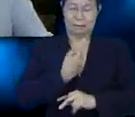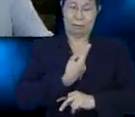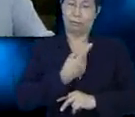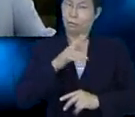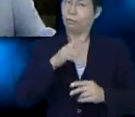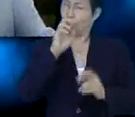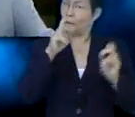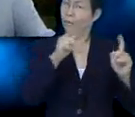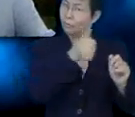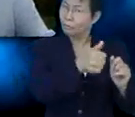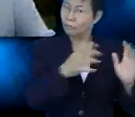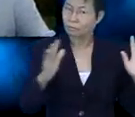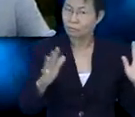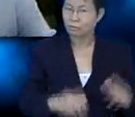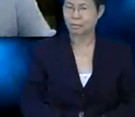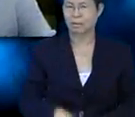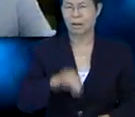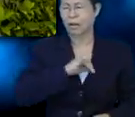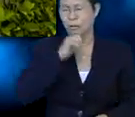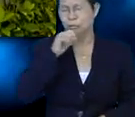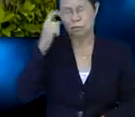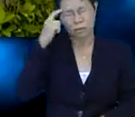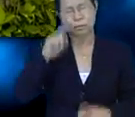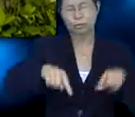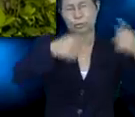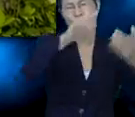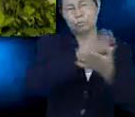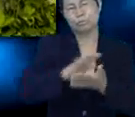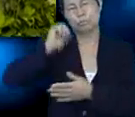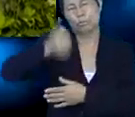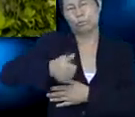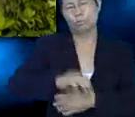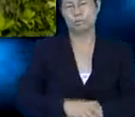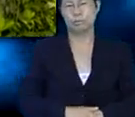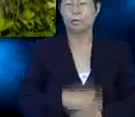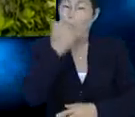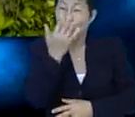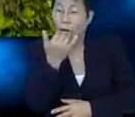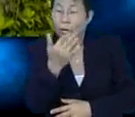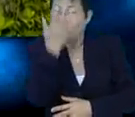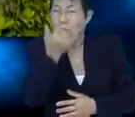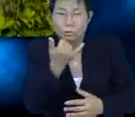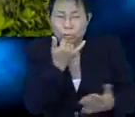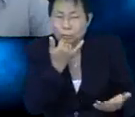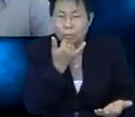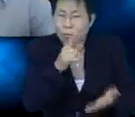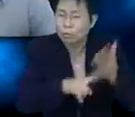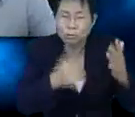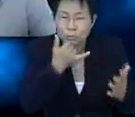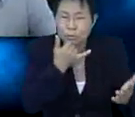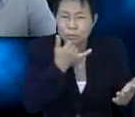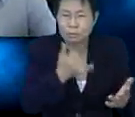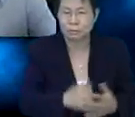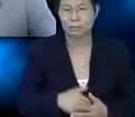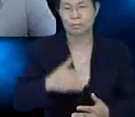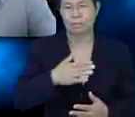why are you sitting here all alone? Are you alright? I don't think I want to go to school tomorrow. Why?